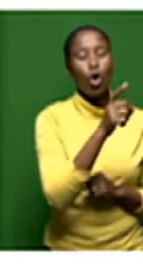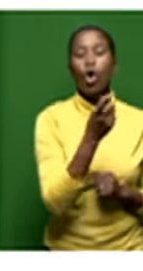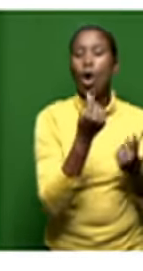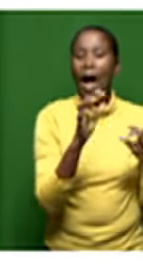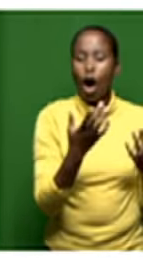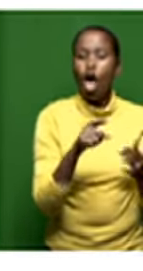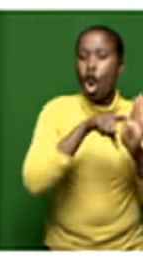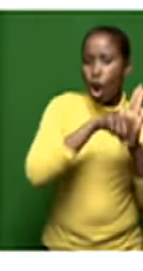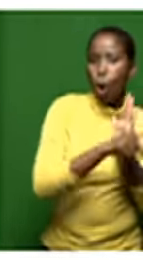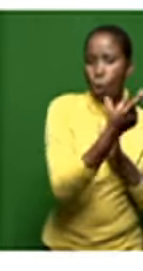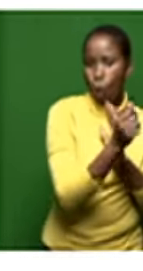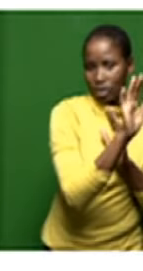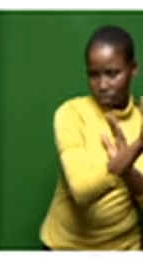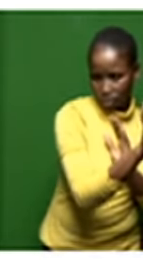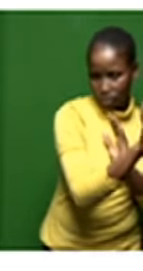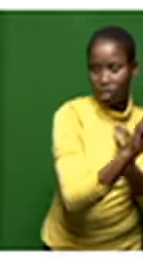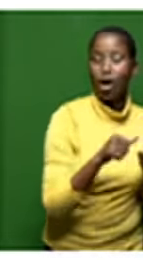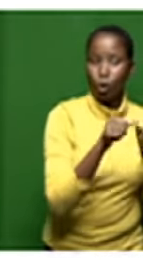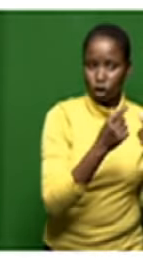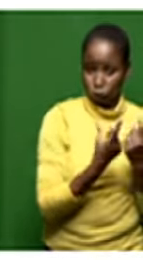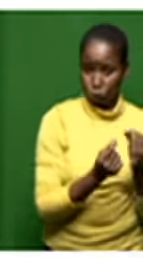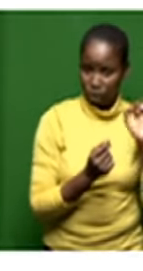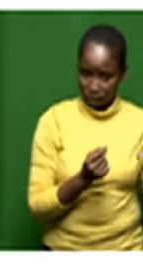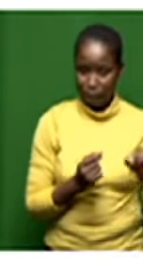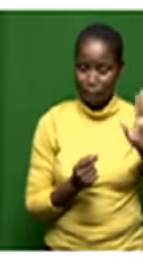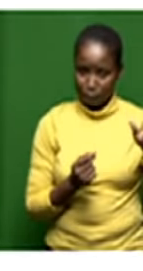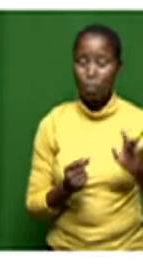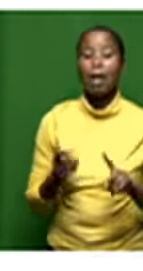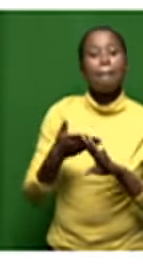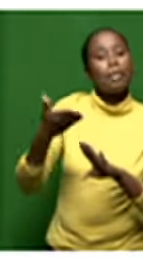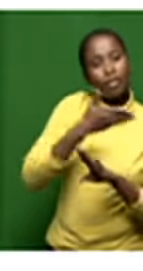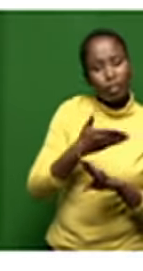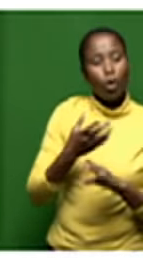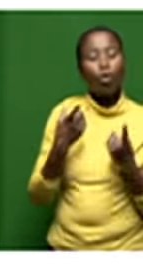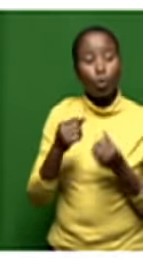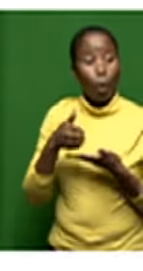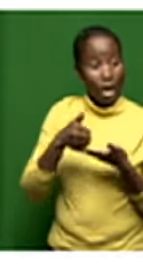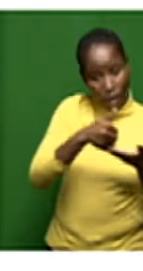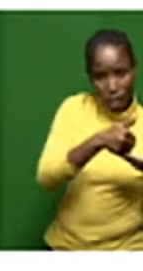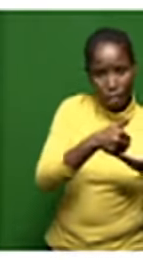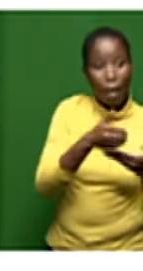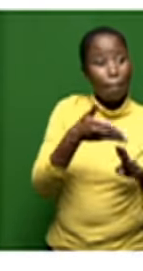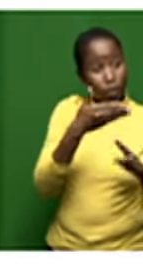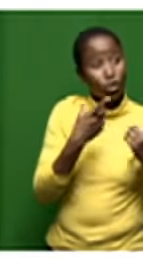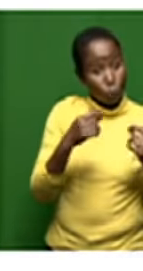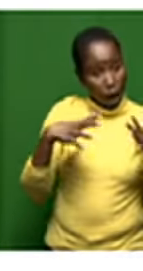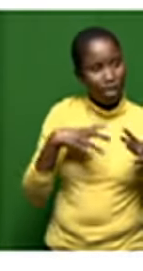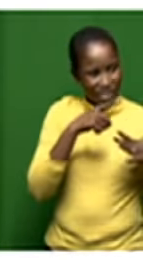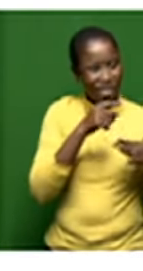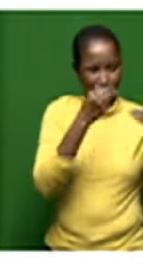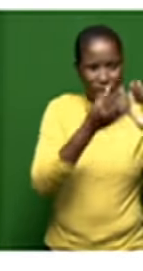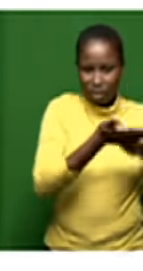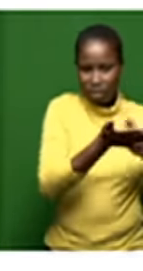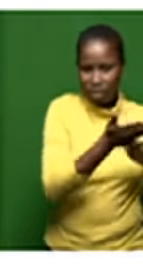space and it continues to do that and yes before it went into business rescue it was operating and the intention of business